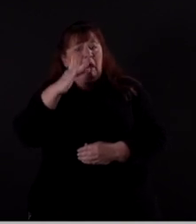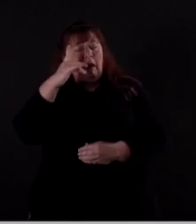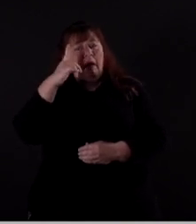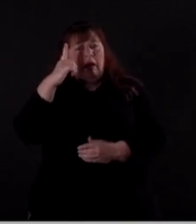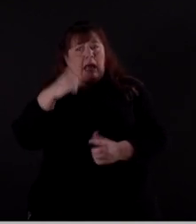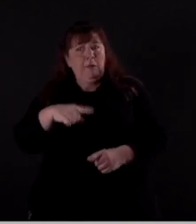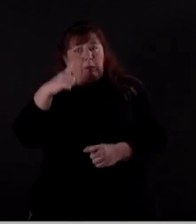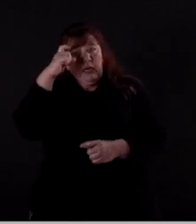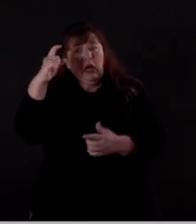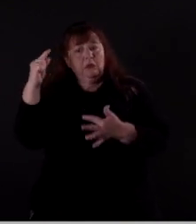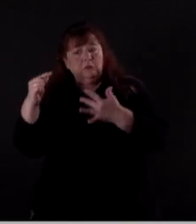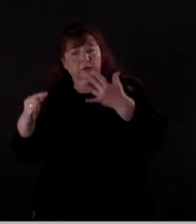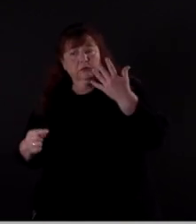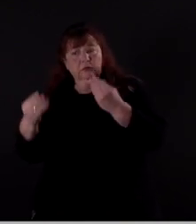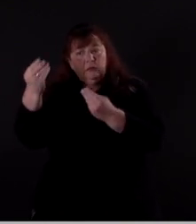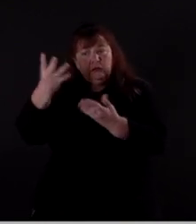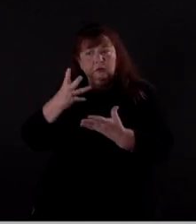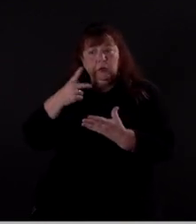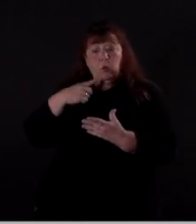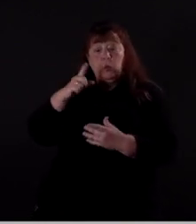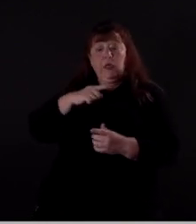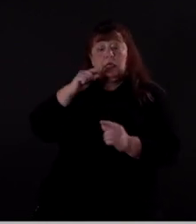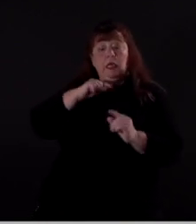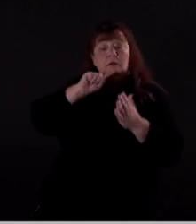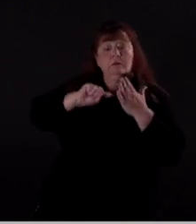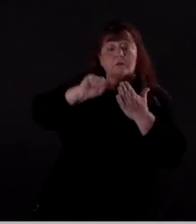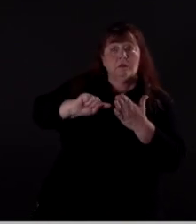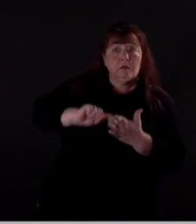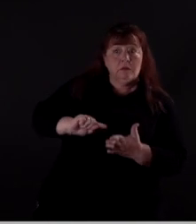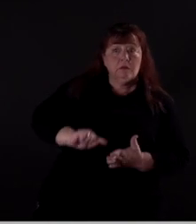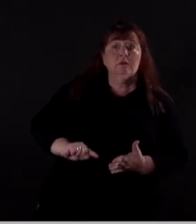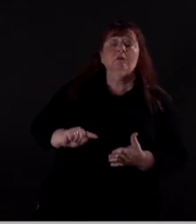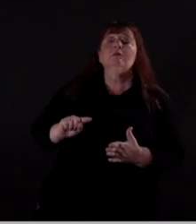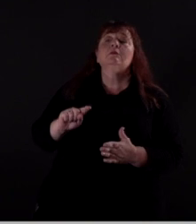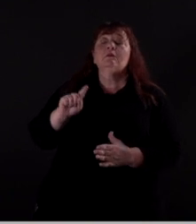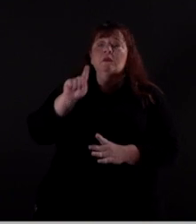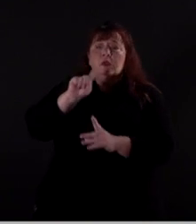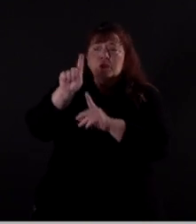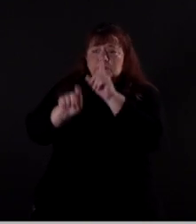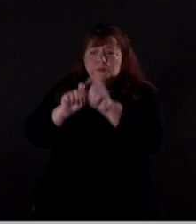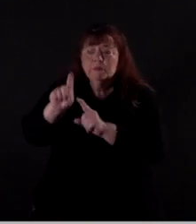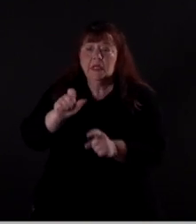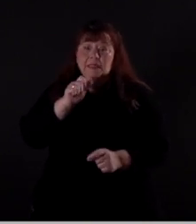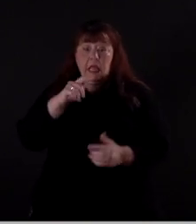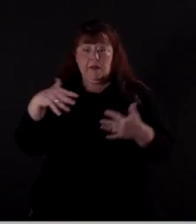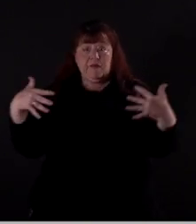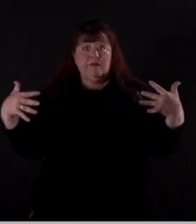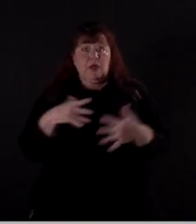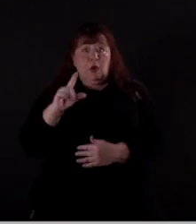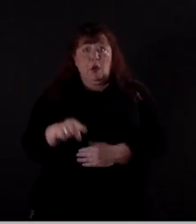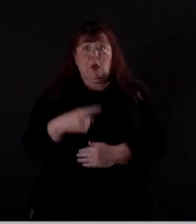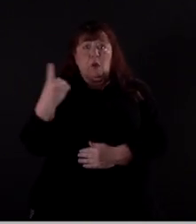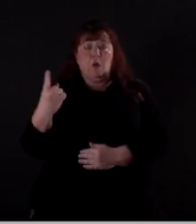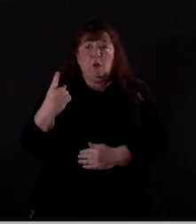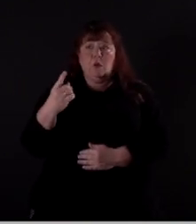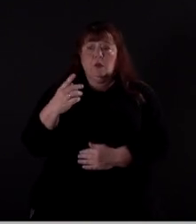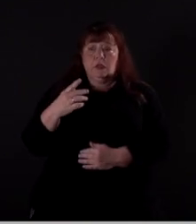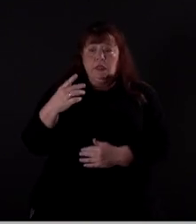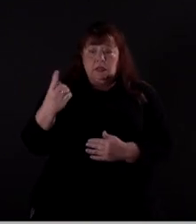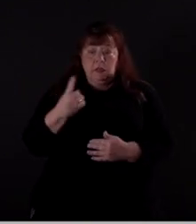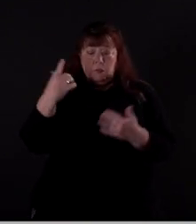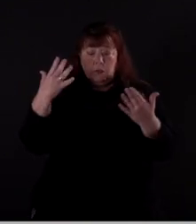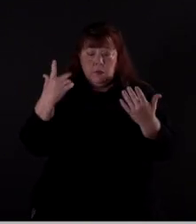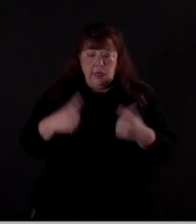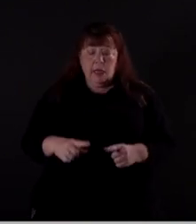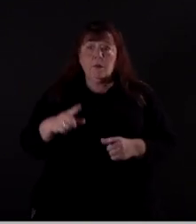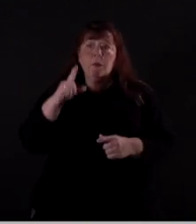and then they give us information that we can act on or that we can go research. It's not just about fear of something bad happening, but